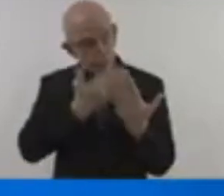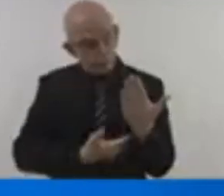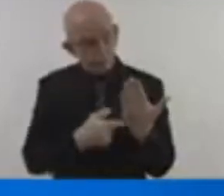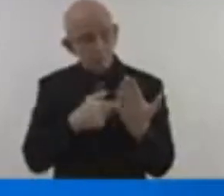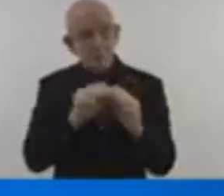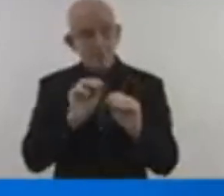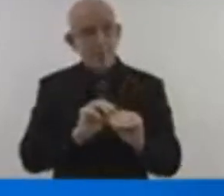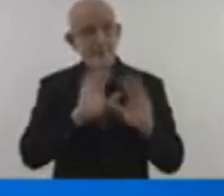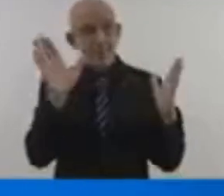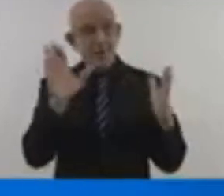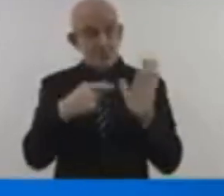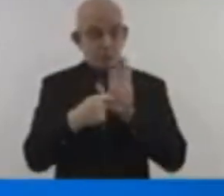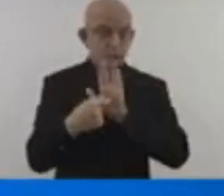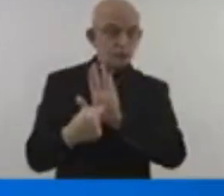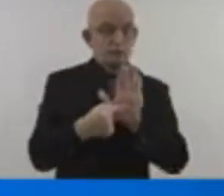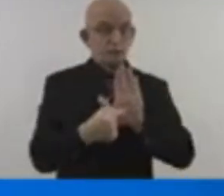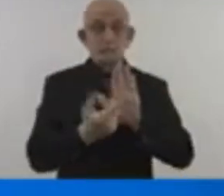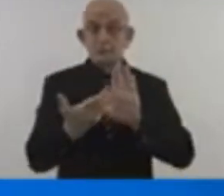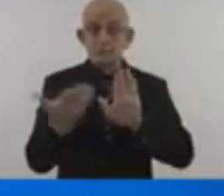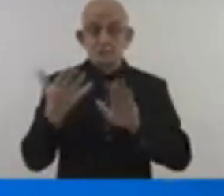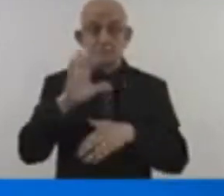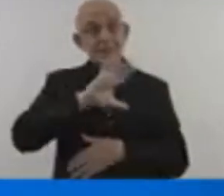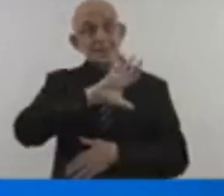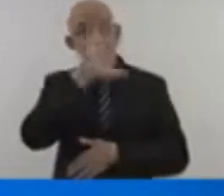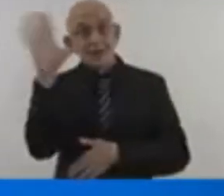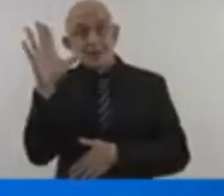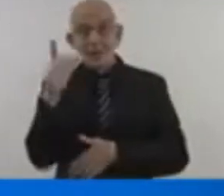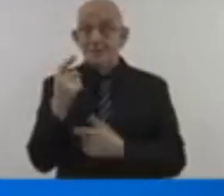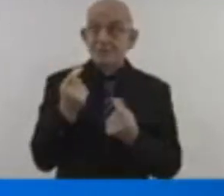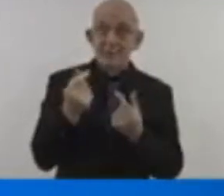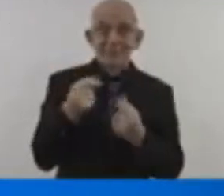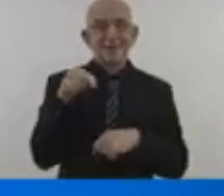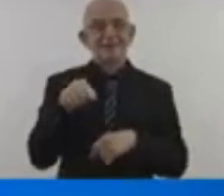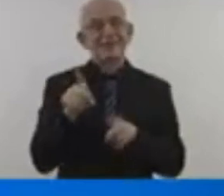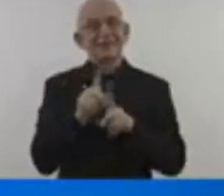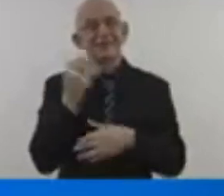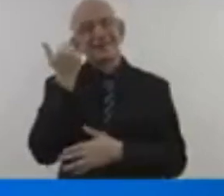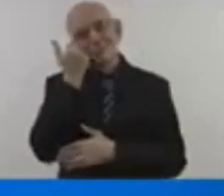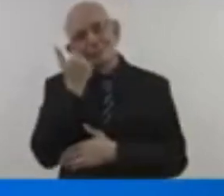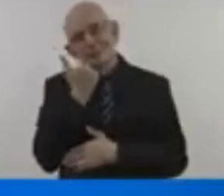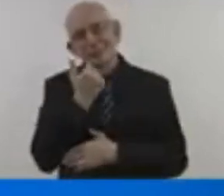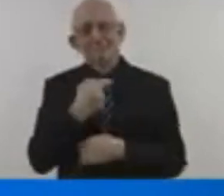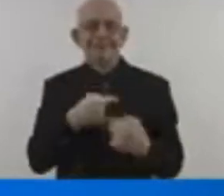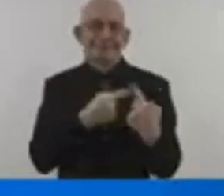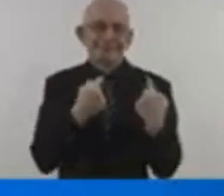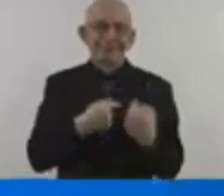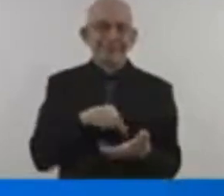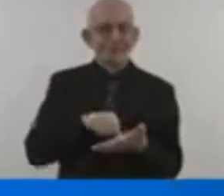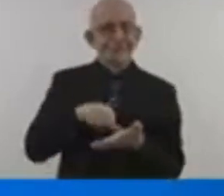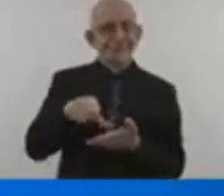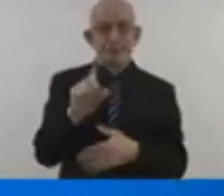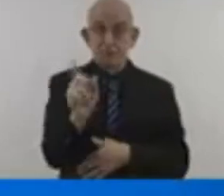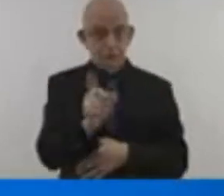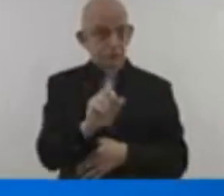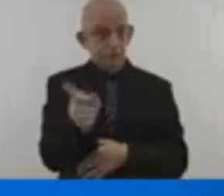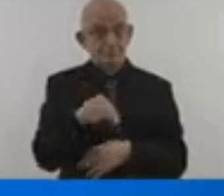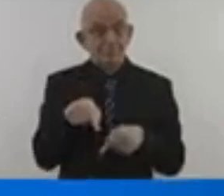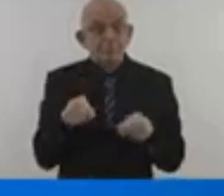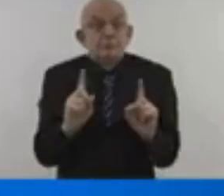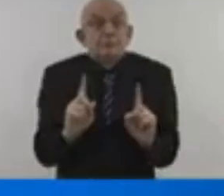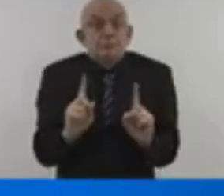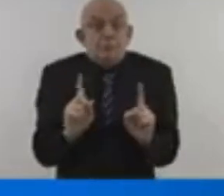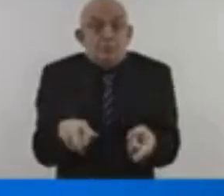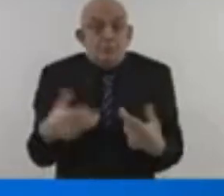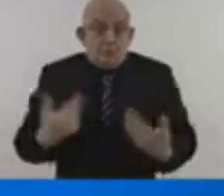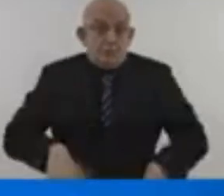indispensable to a livable world for all humanity and a prosperous future for every nation on Earth. The